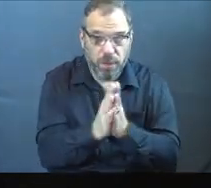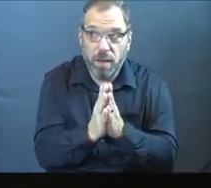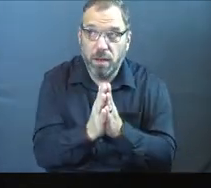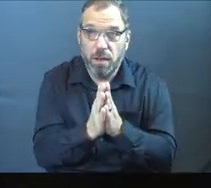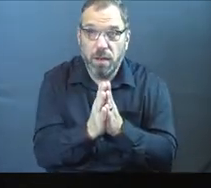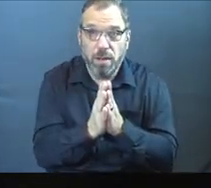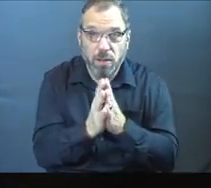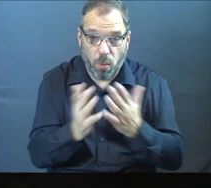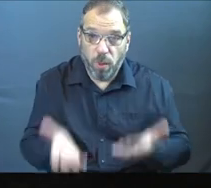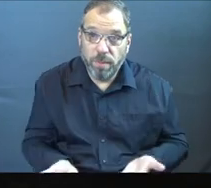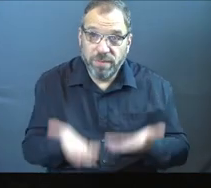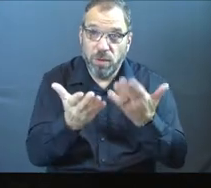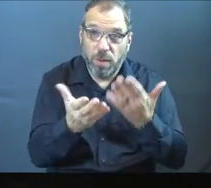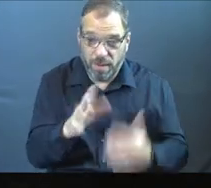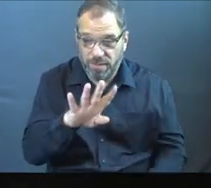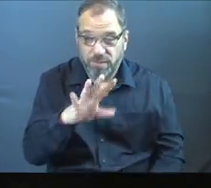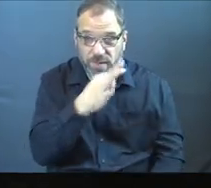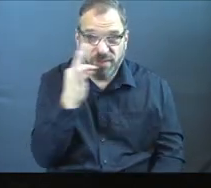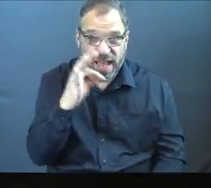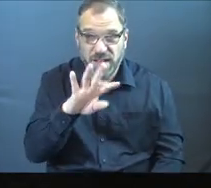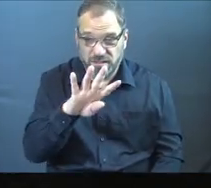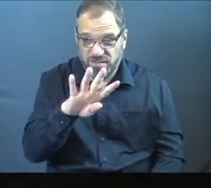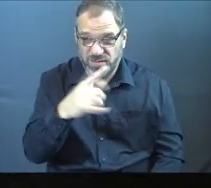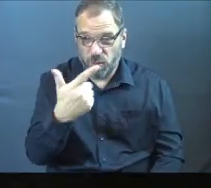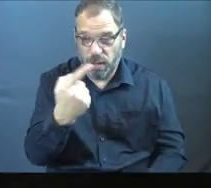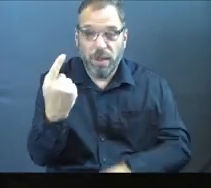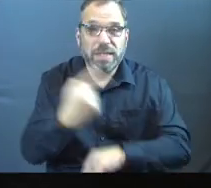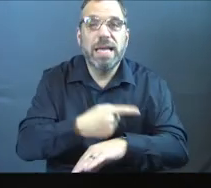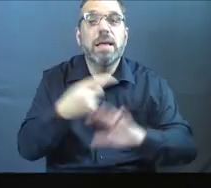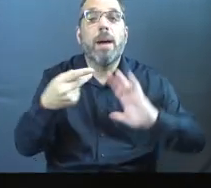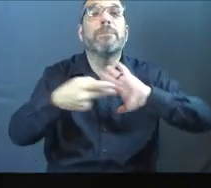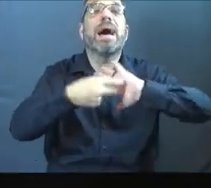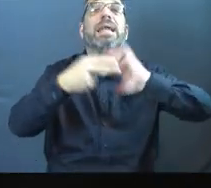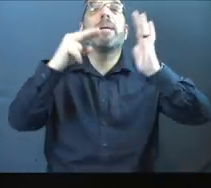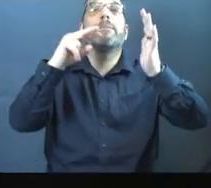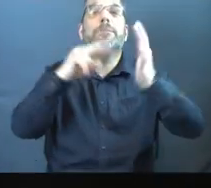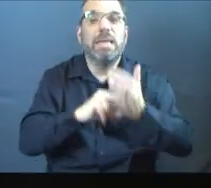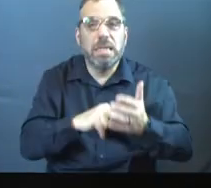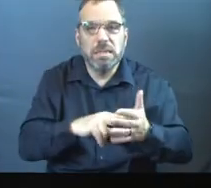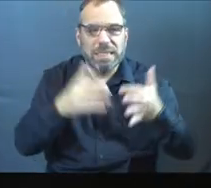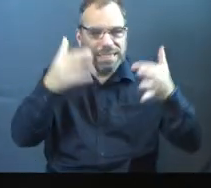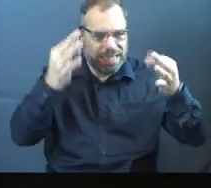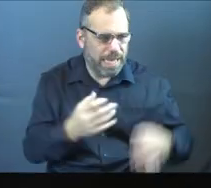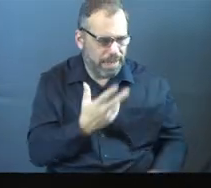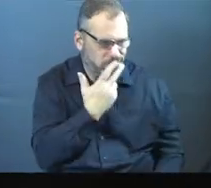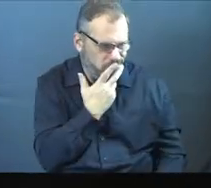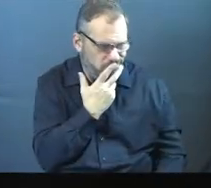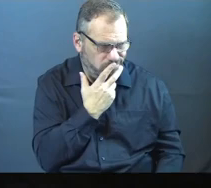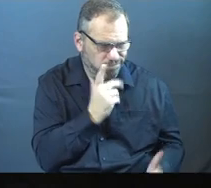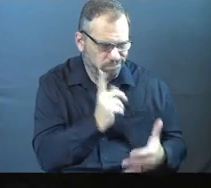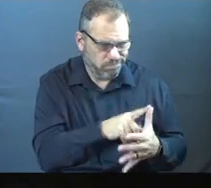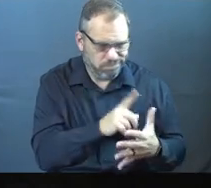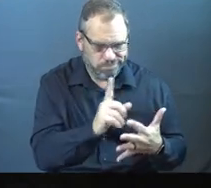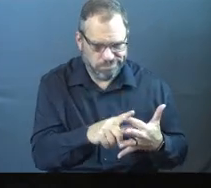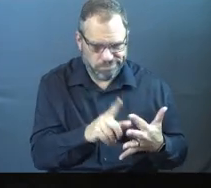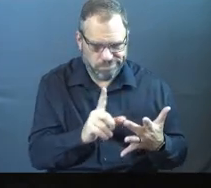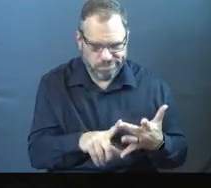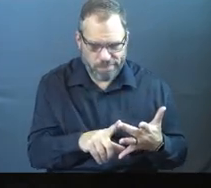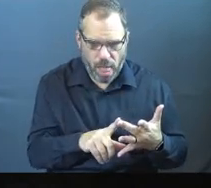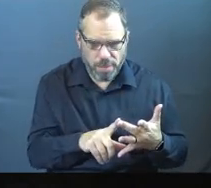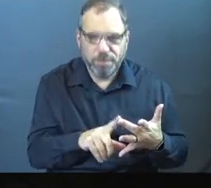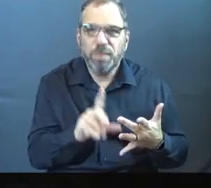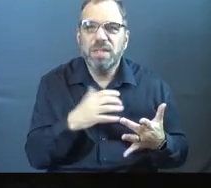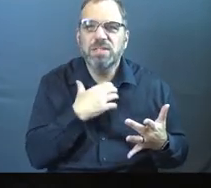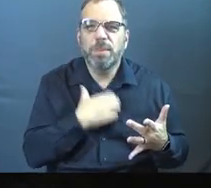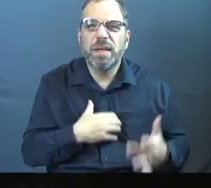like we're to be lifting you up. But what this does mean is that we've got to choose something that leads us to be hungry.